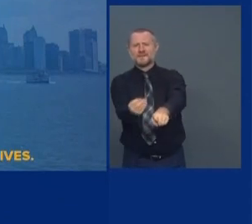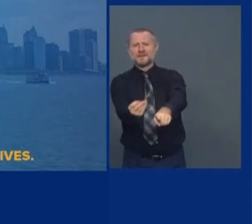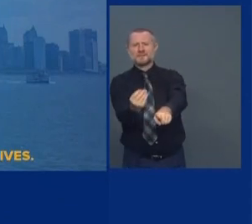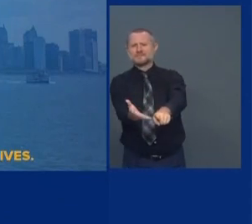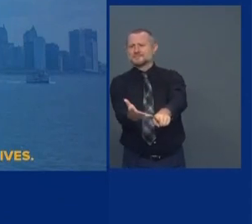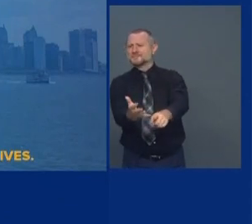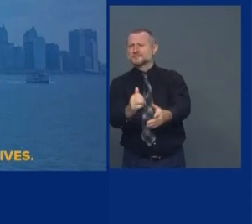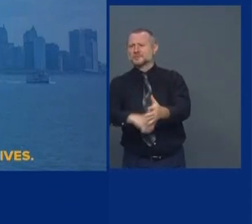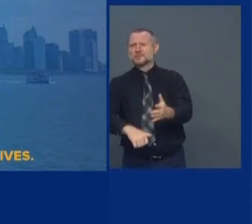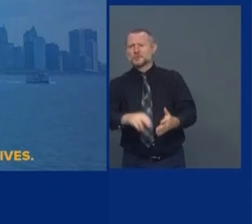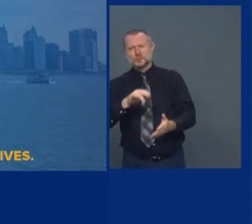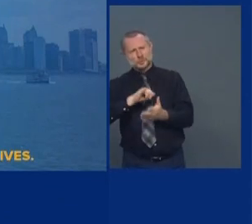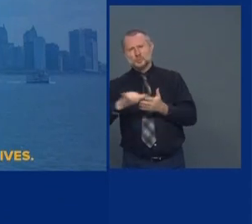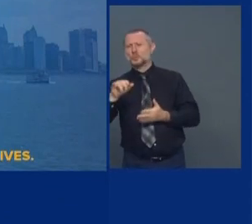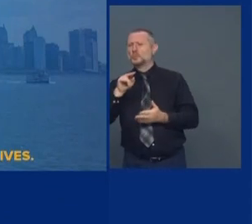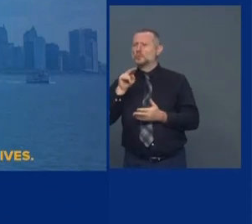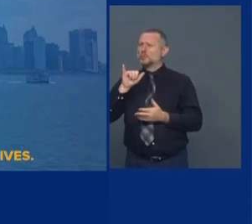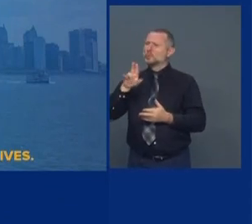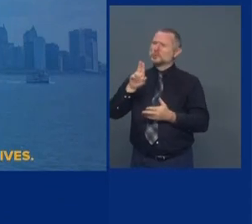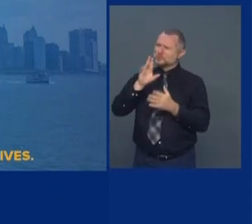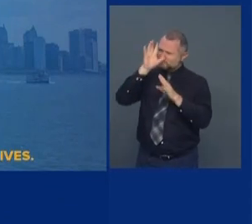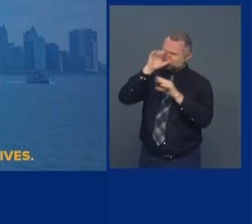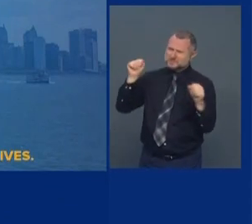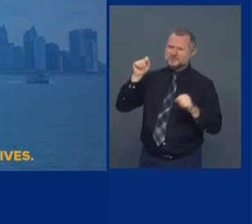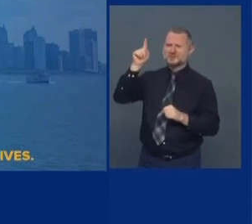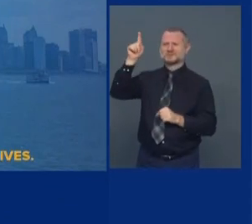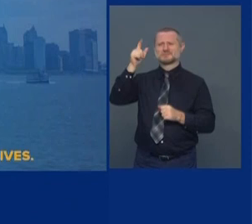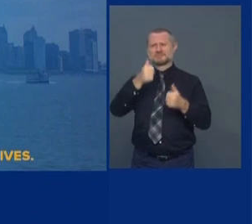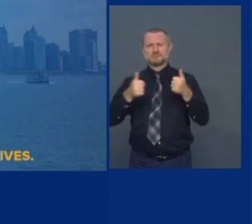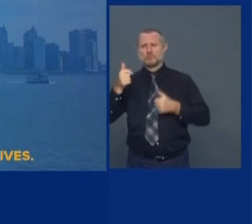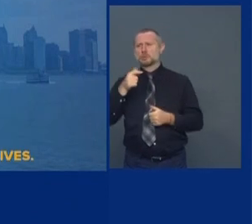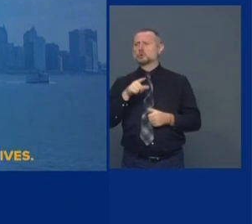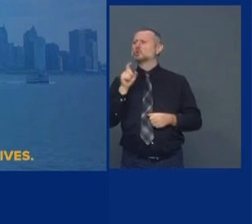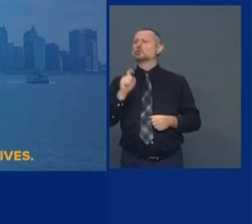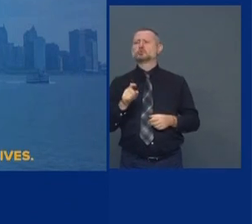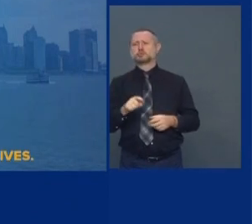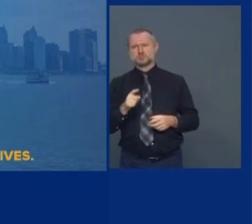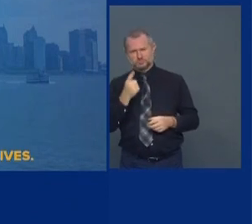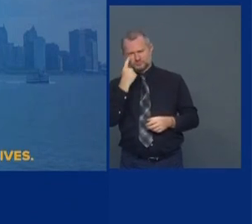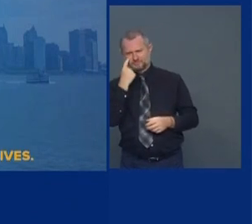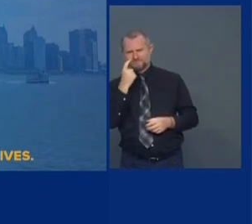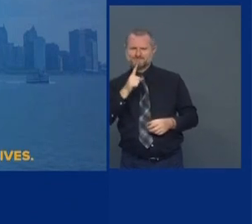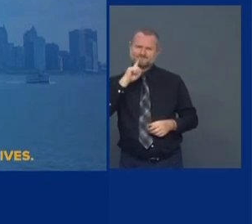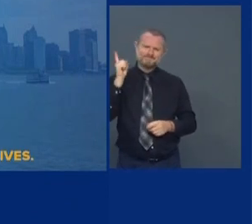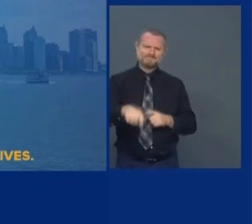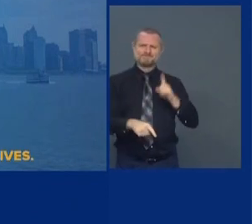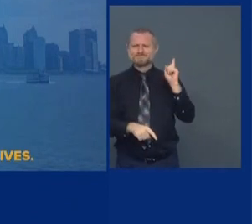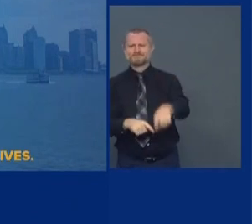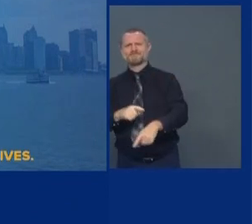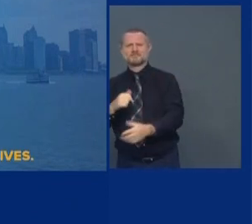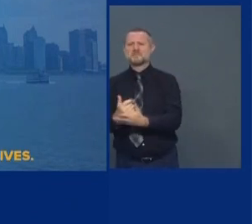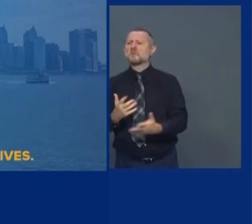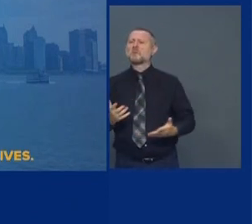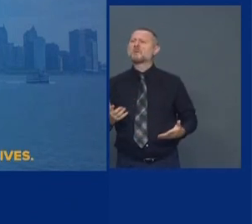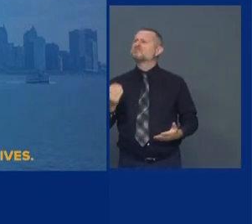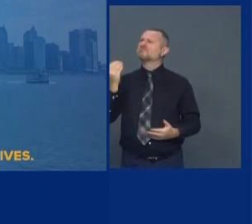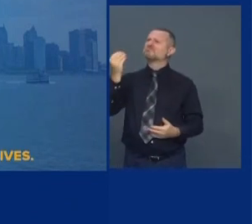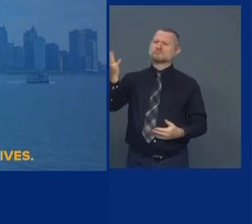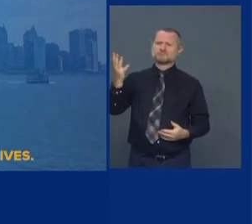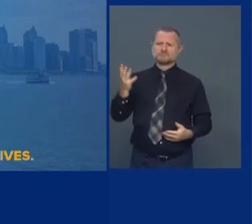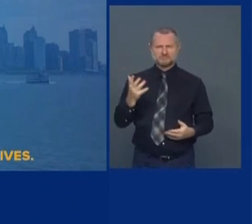administrators. Who as soon as they heard about it, they should have said stop it. Send the NYU